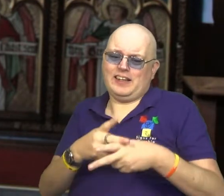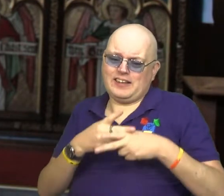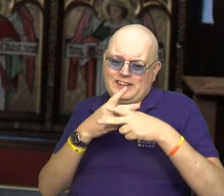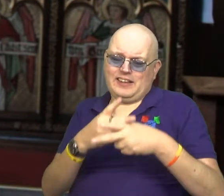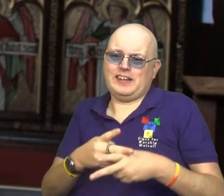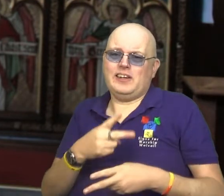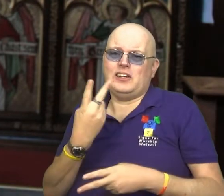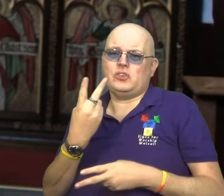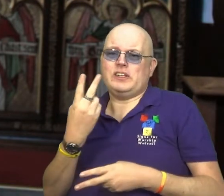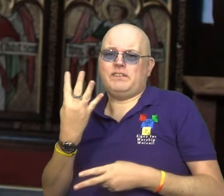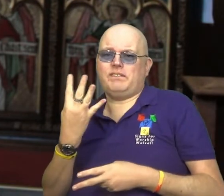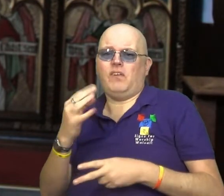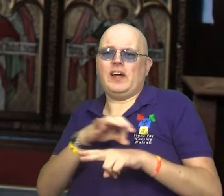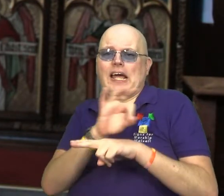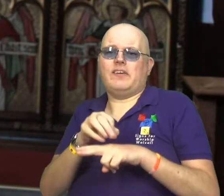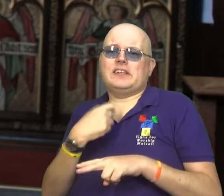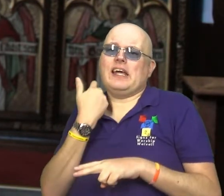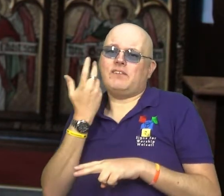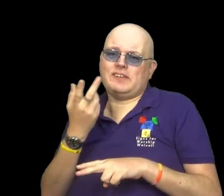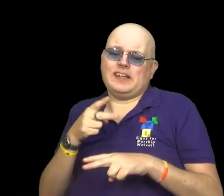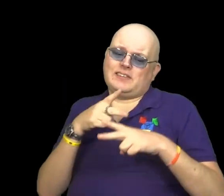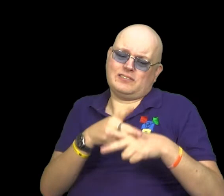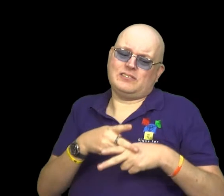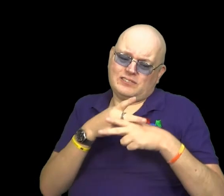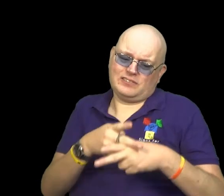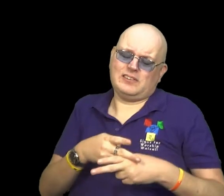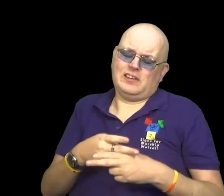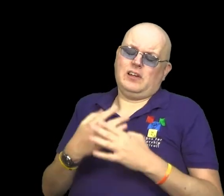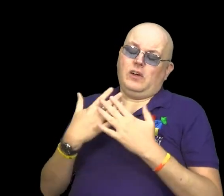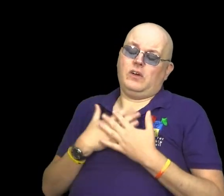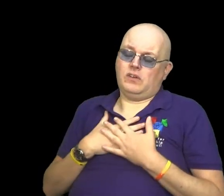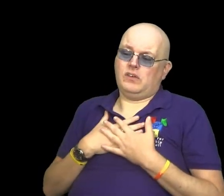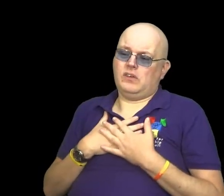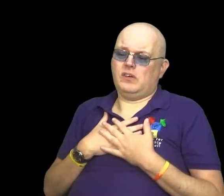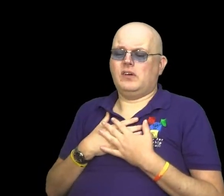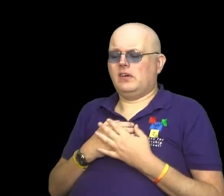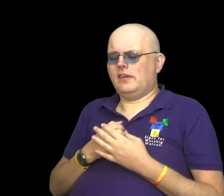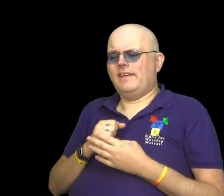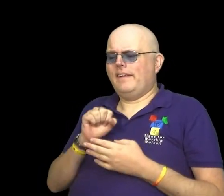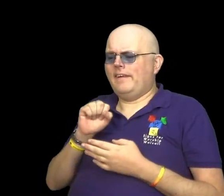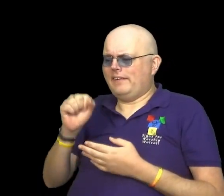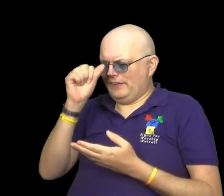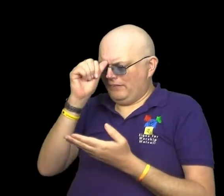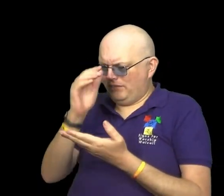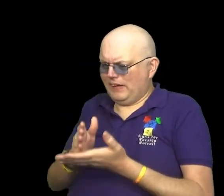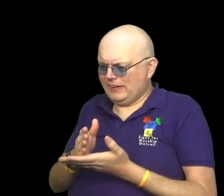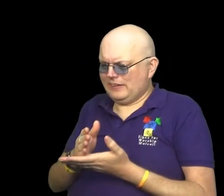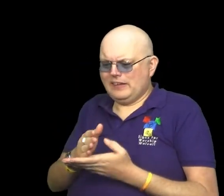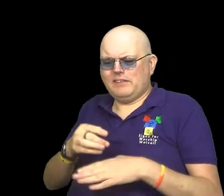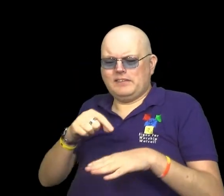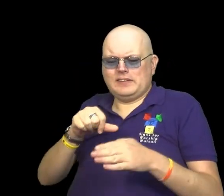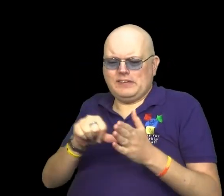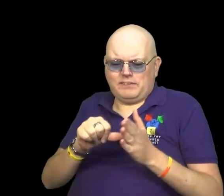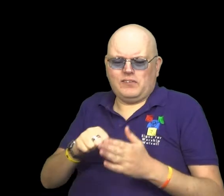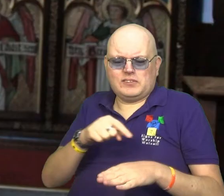24 hours, there's no letter. I asked John how his lifelong faith had helped him through these more